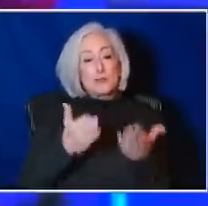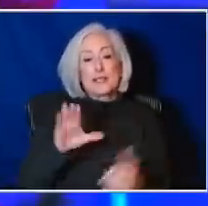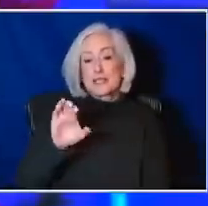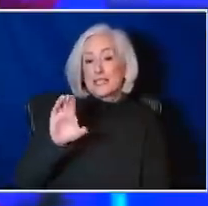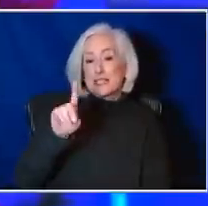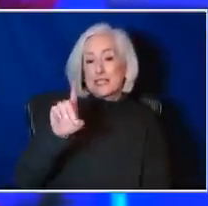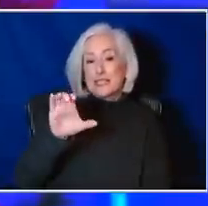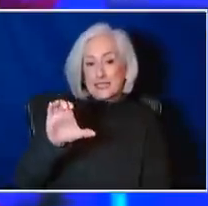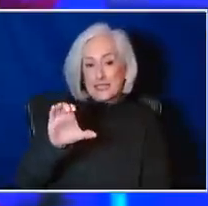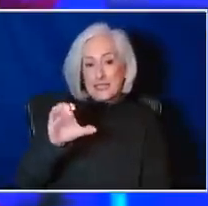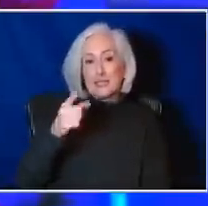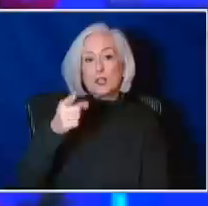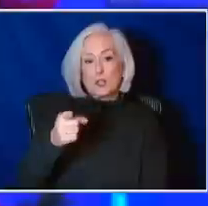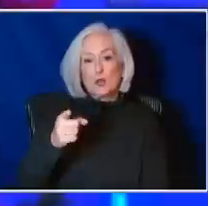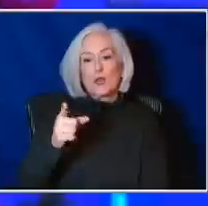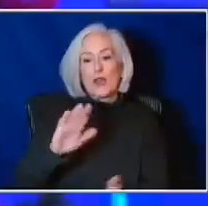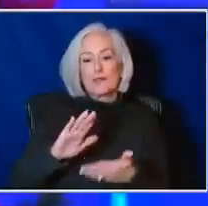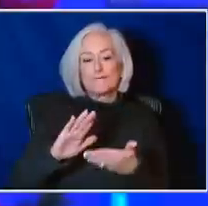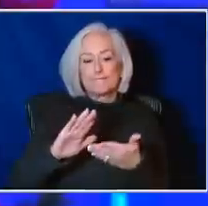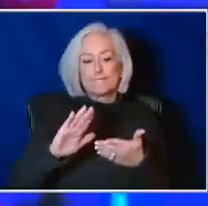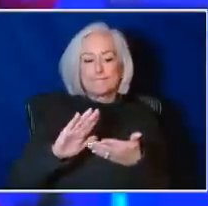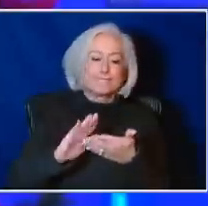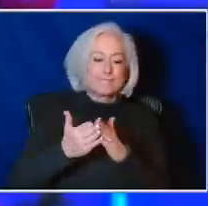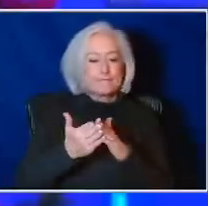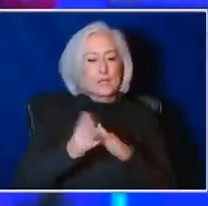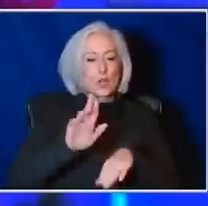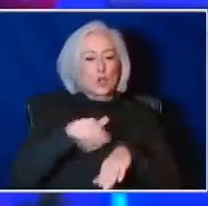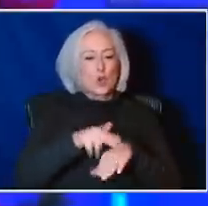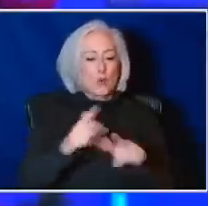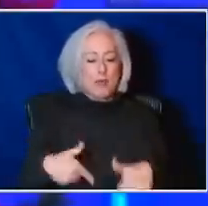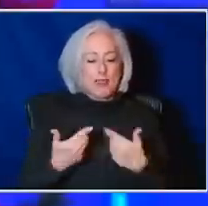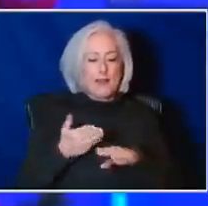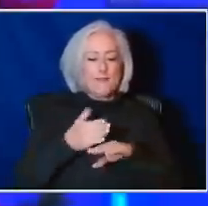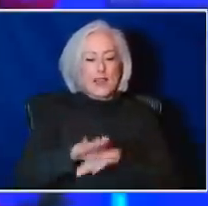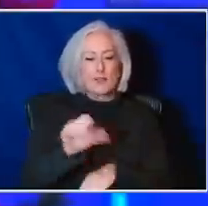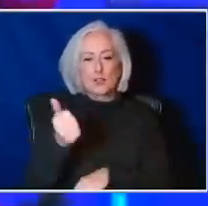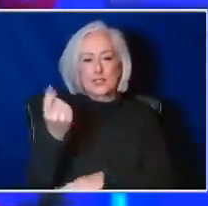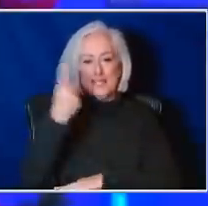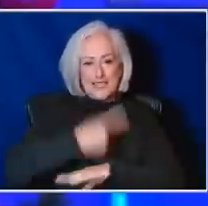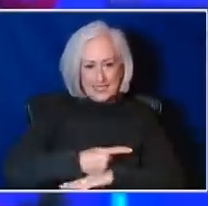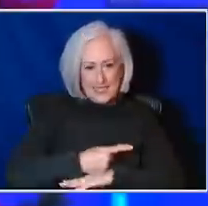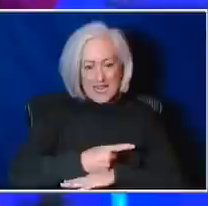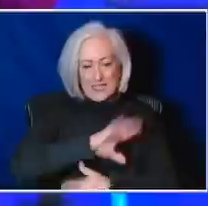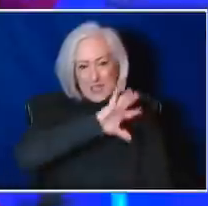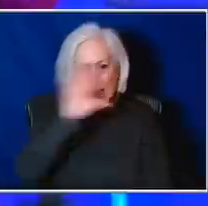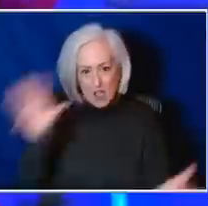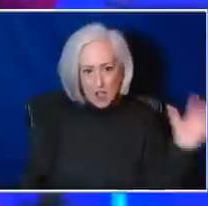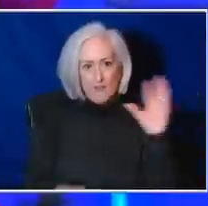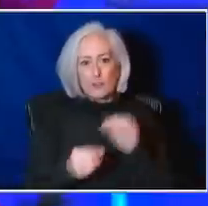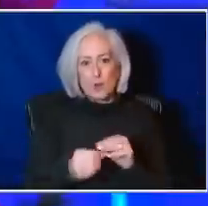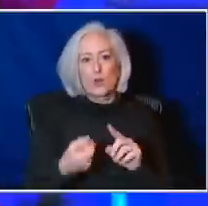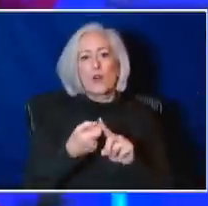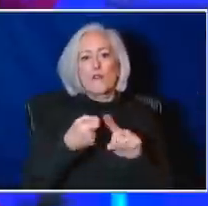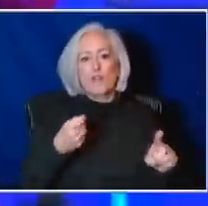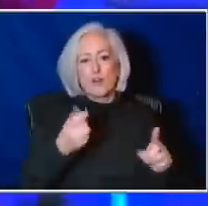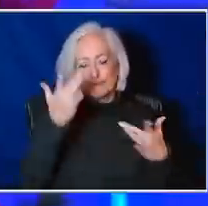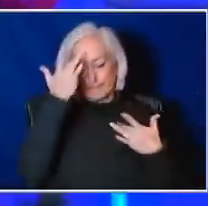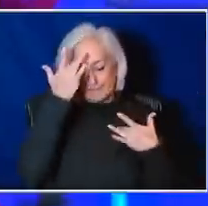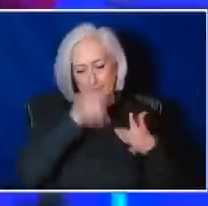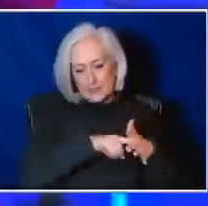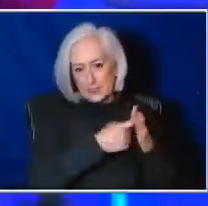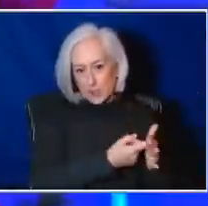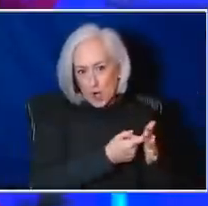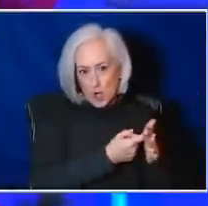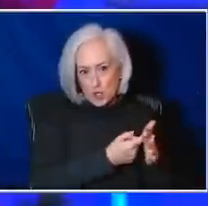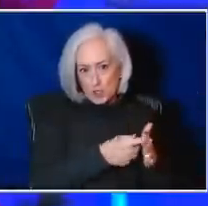back into normal life after about those 10 days of a total from the symptoms onset or that rebound of symptoms.